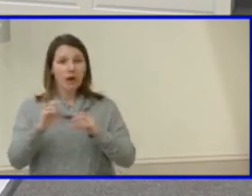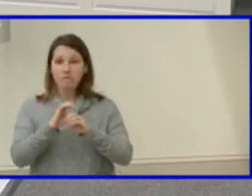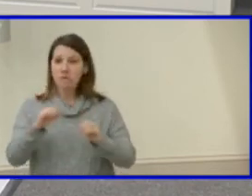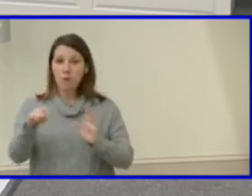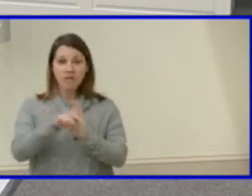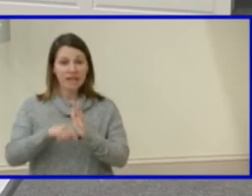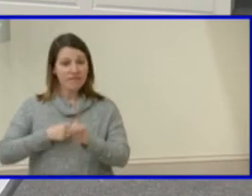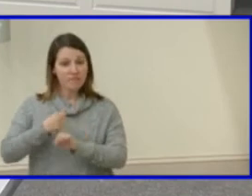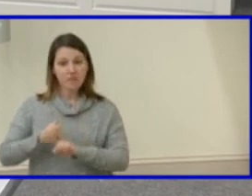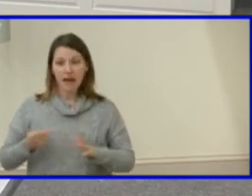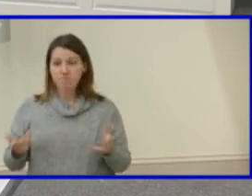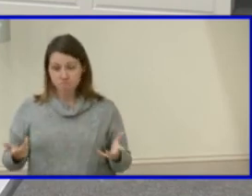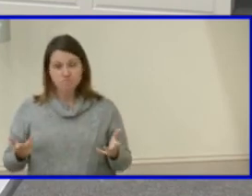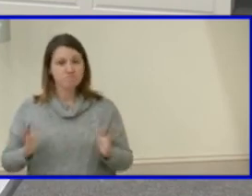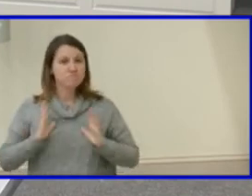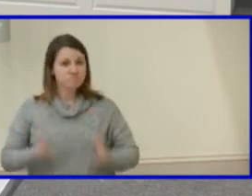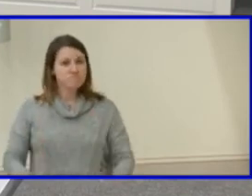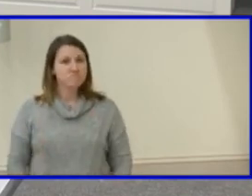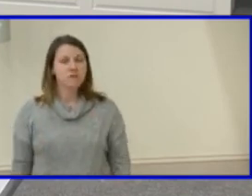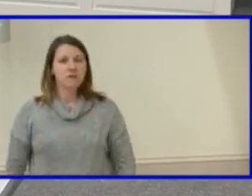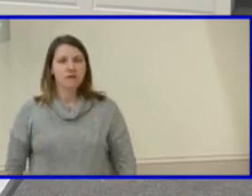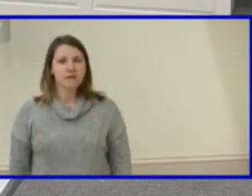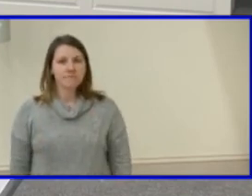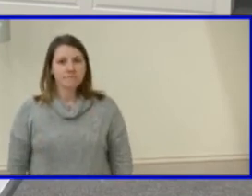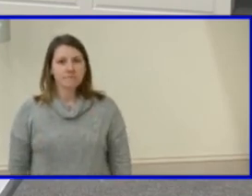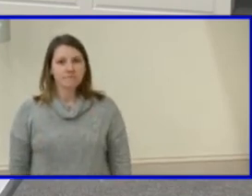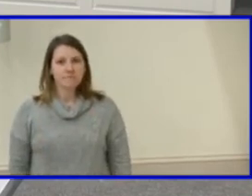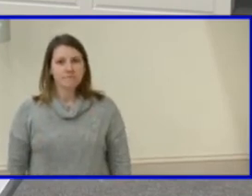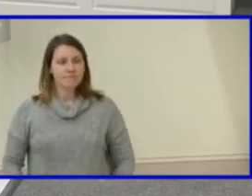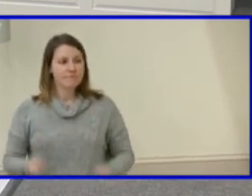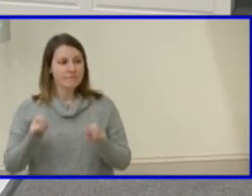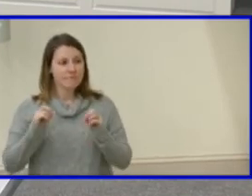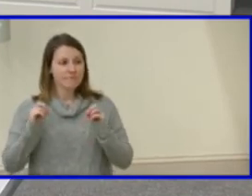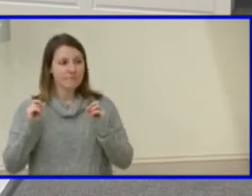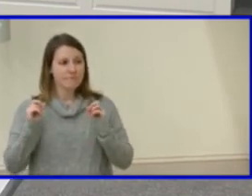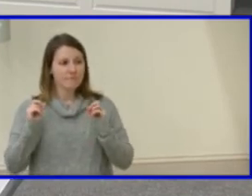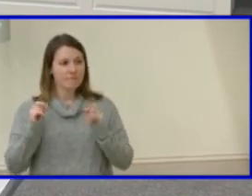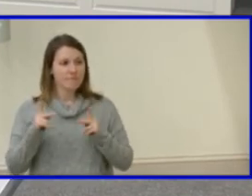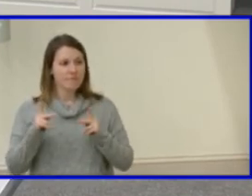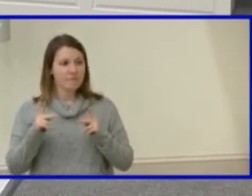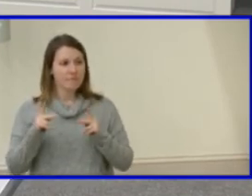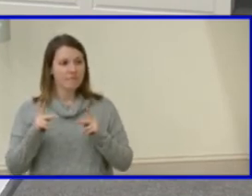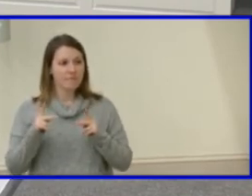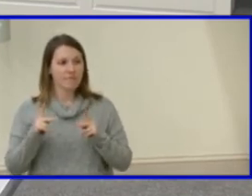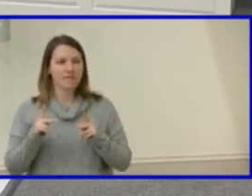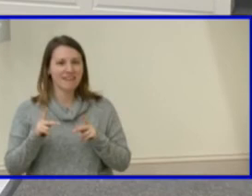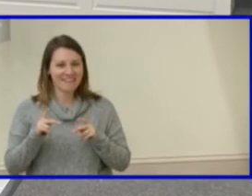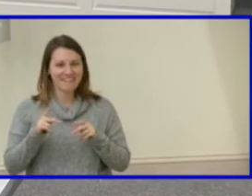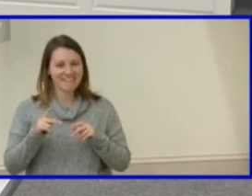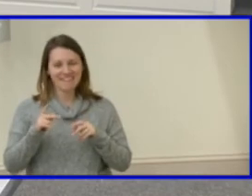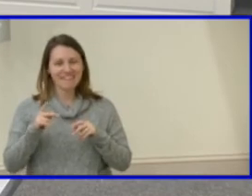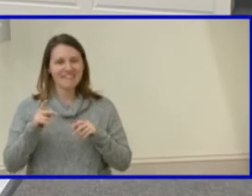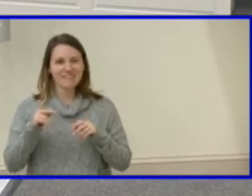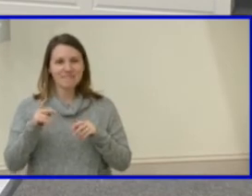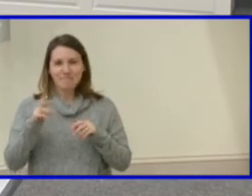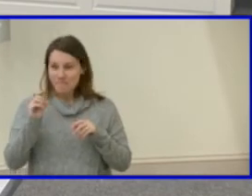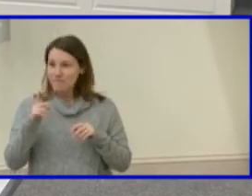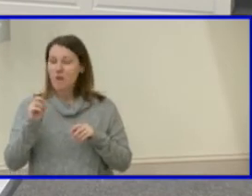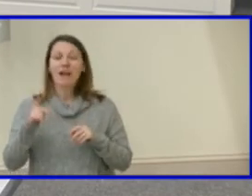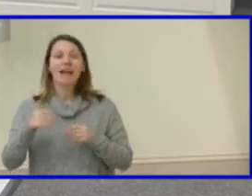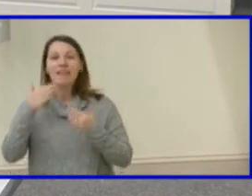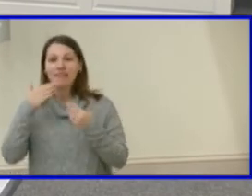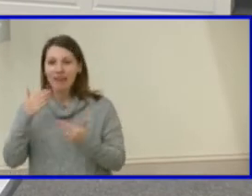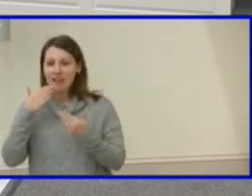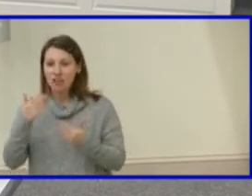impacts um i'm fine anything else for me ms atkins i'm done yes ma'am mrs ashay thank you